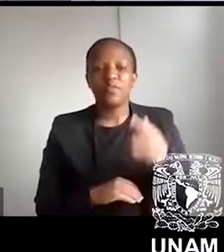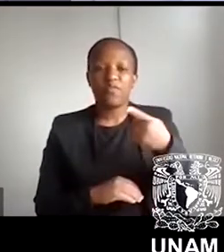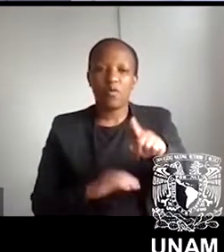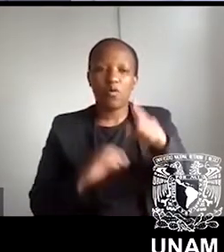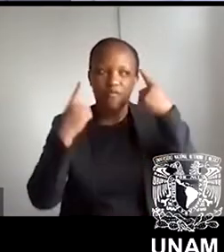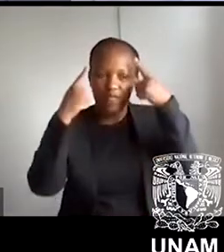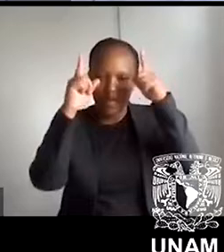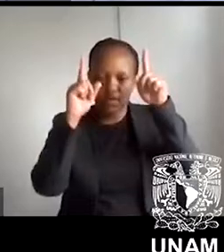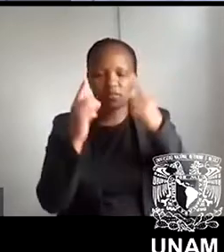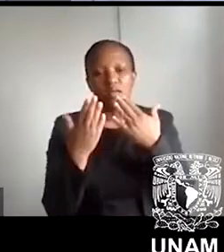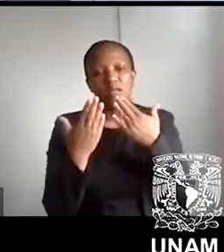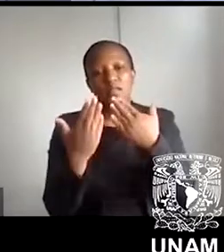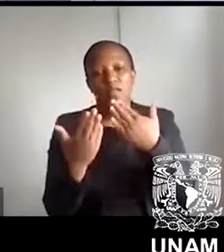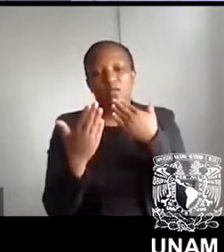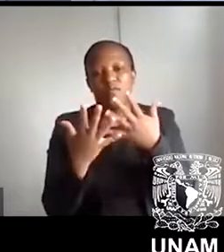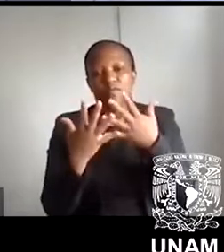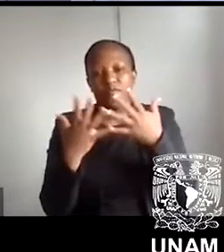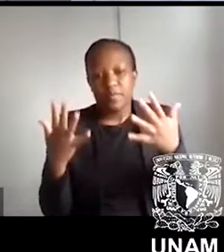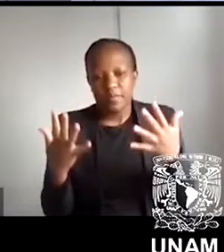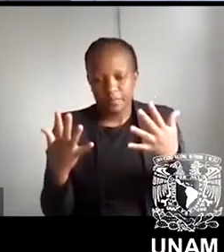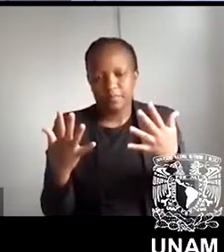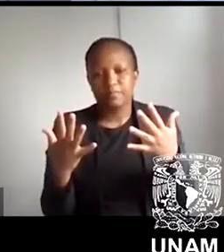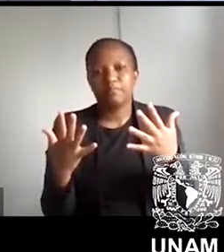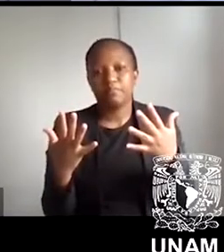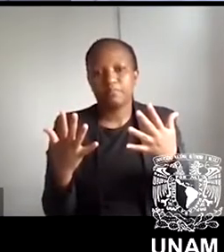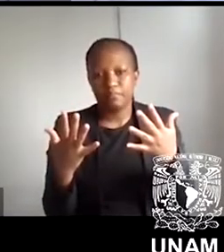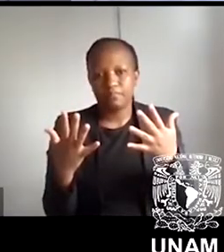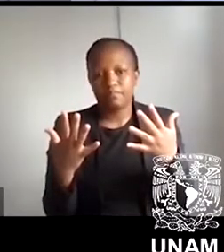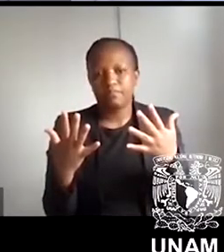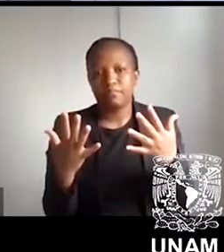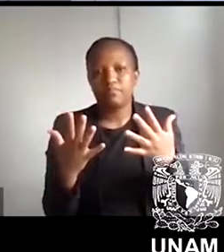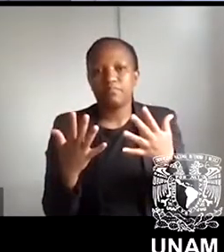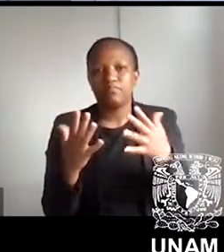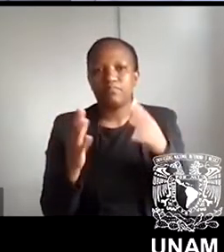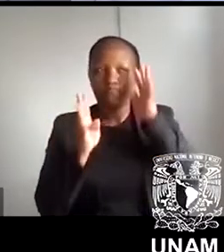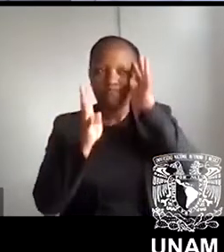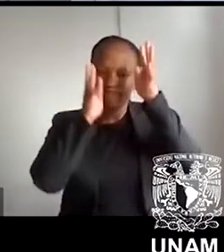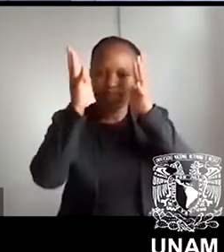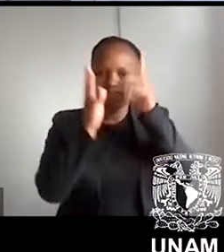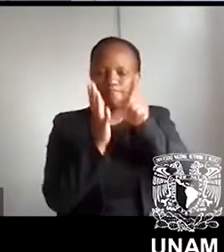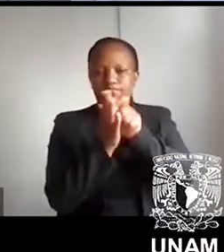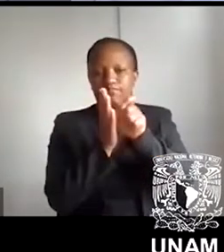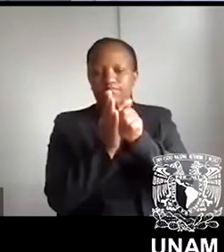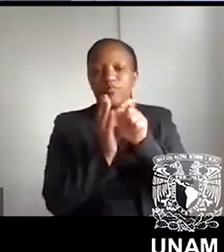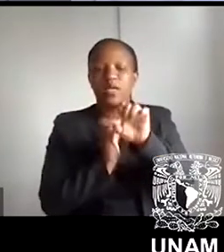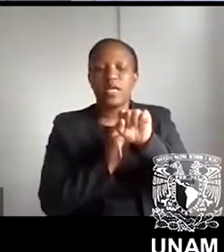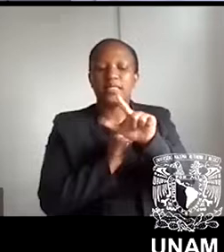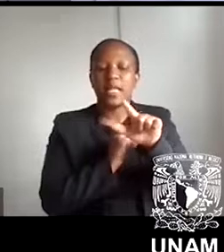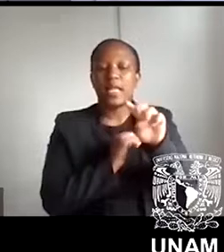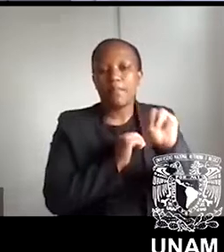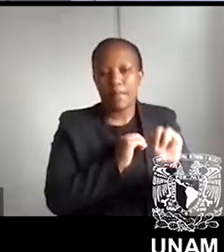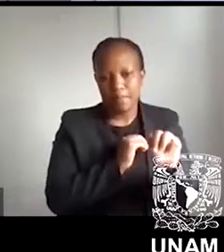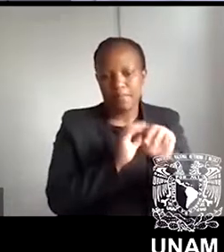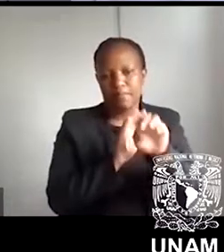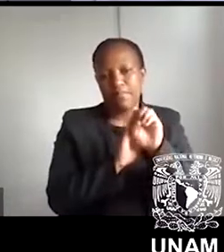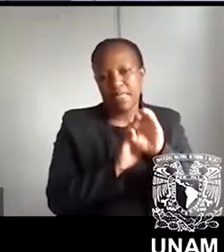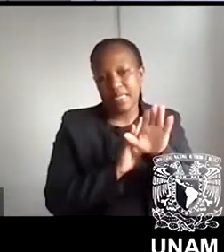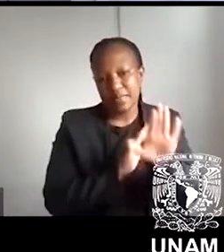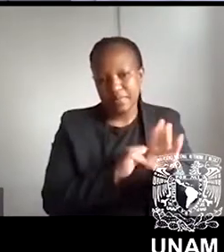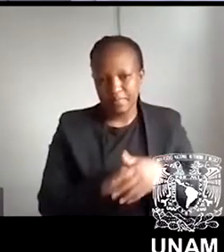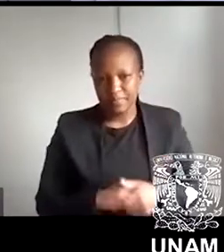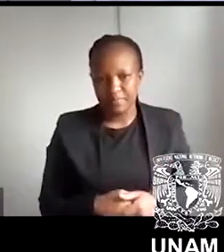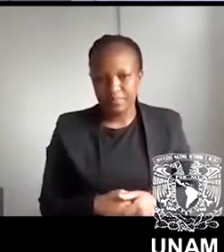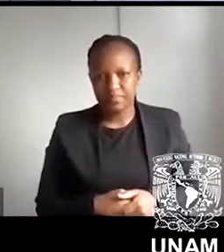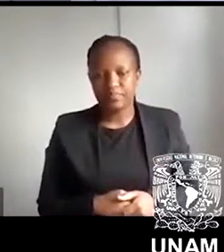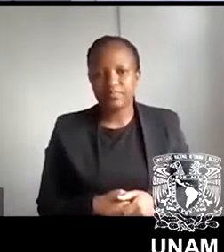much, Bronwyn Lofillione, Head of Creative Writing at the School of Literature, Language and Media. Bronwyn is